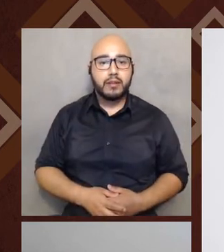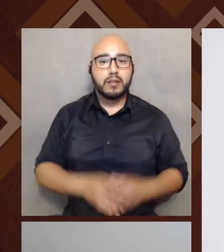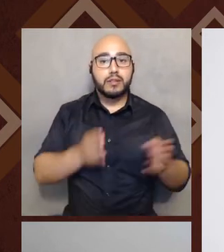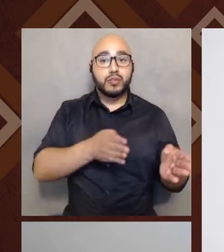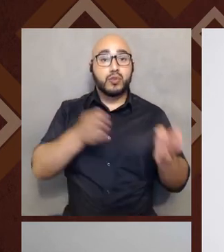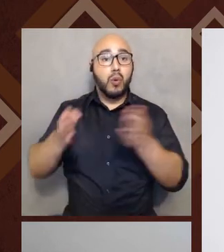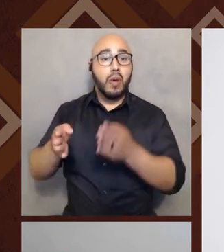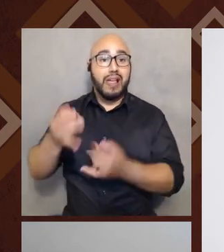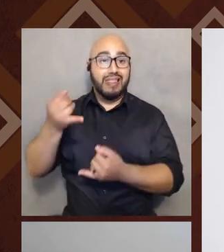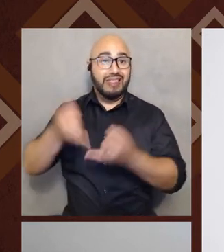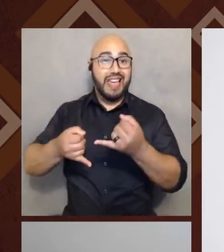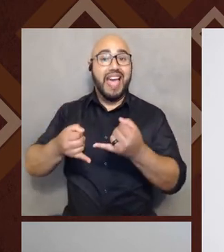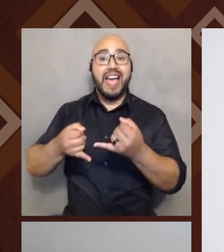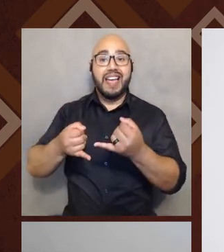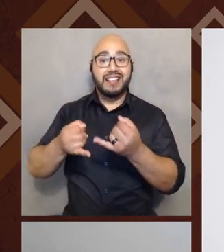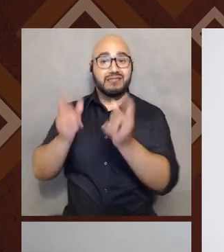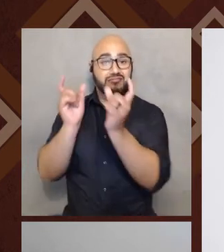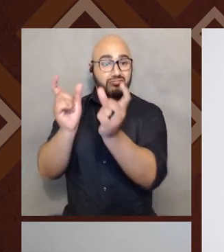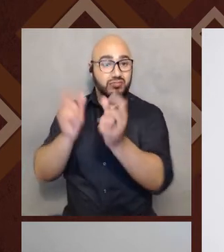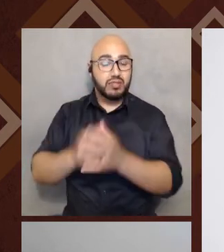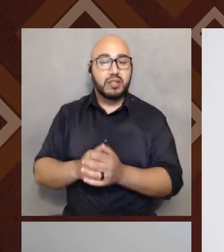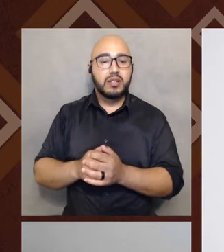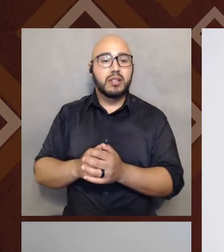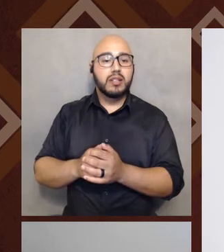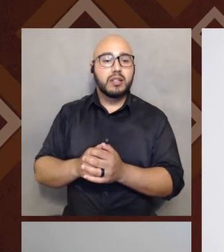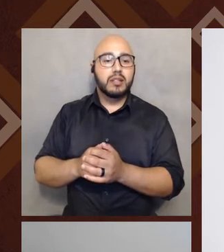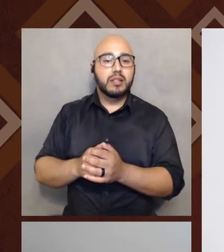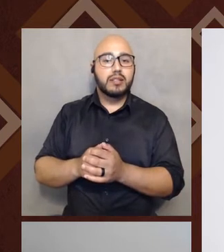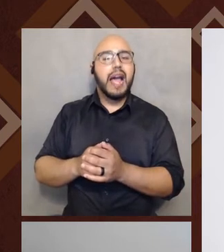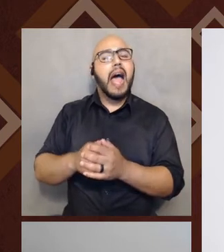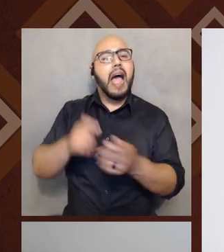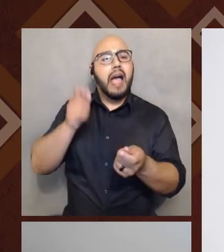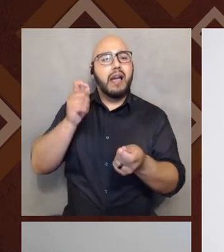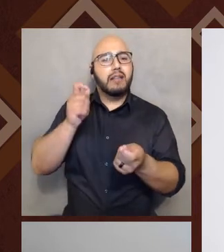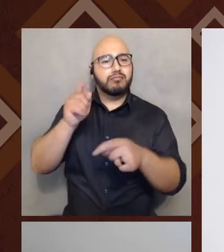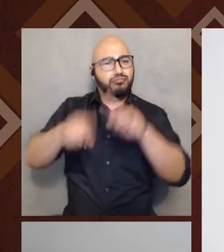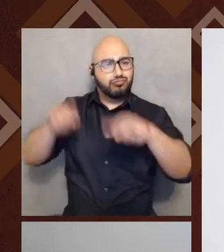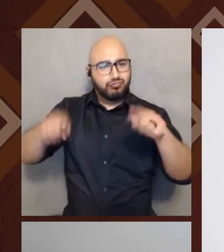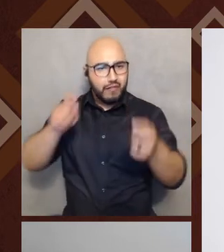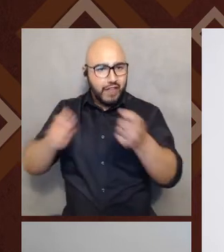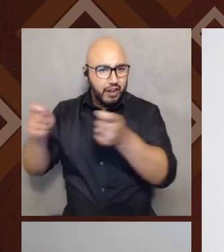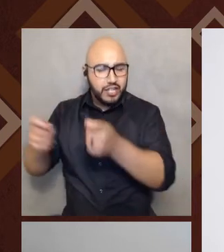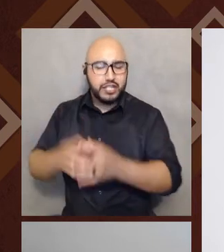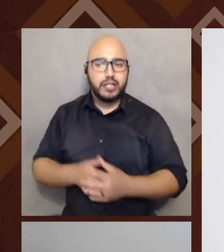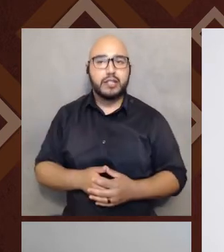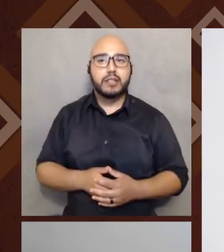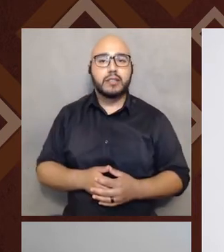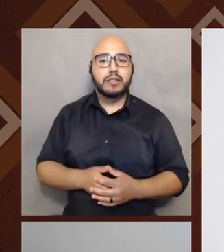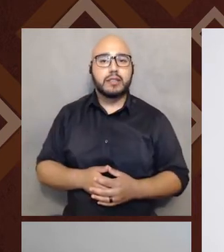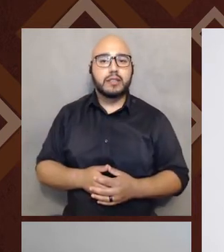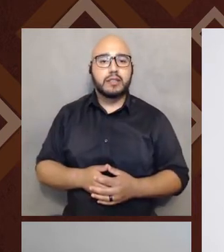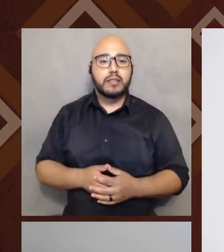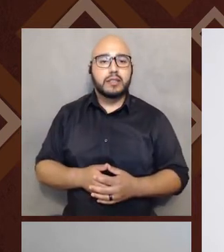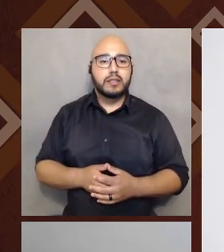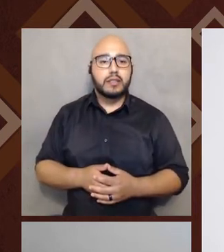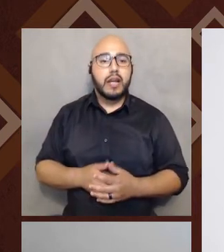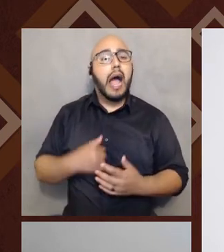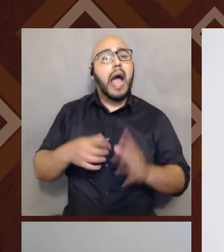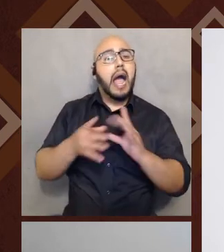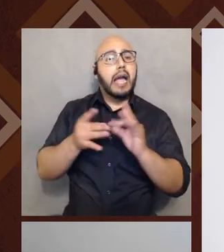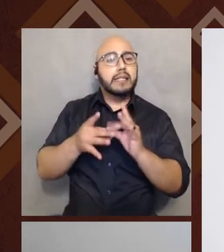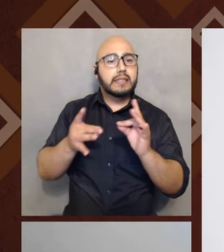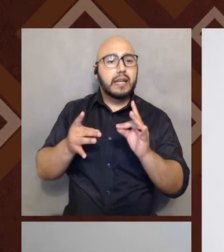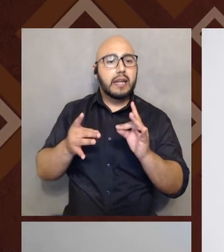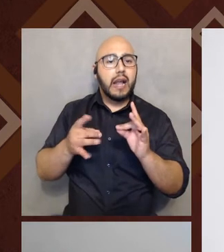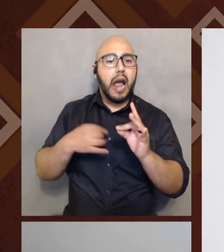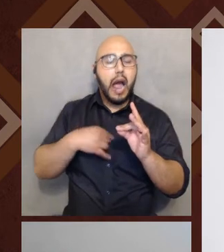um, one I'm going to just share with us here is, is giving us a variation on, um, and the variation is, is, as I said, what's something I